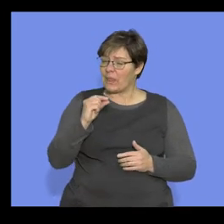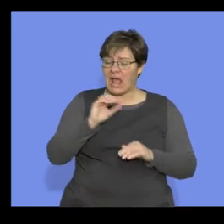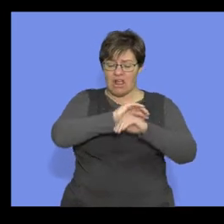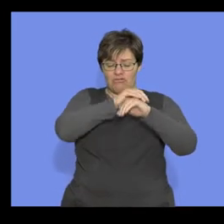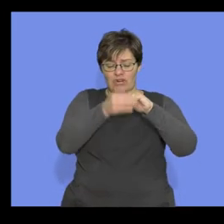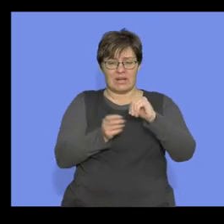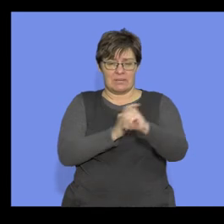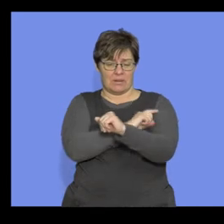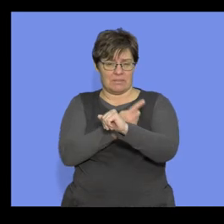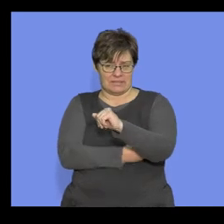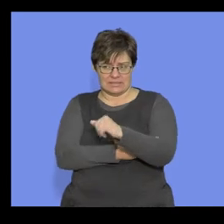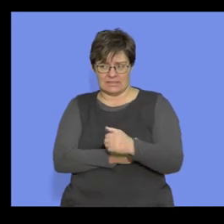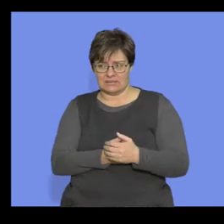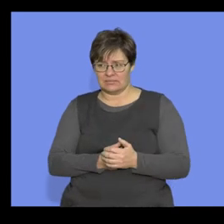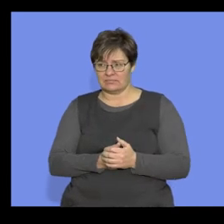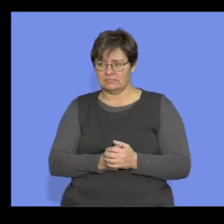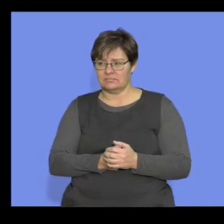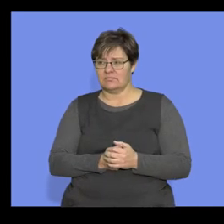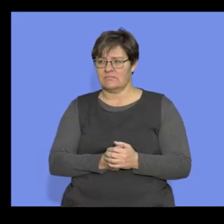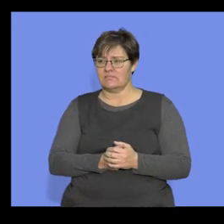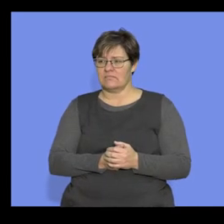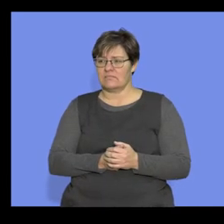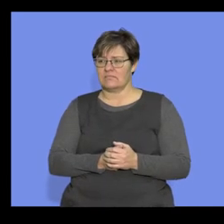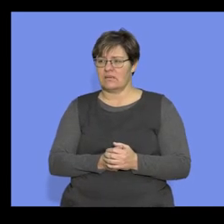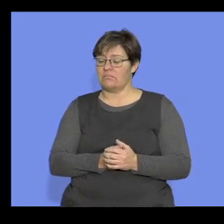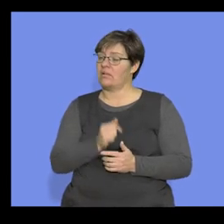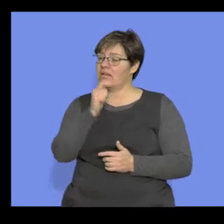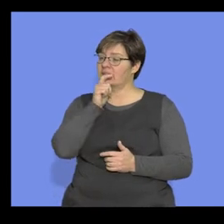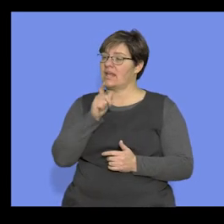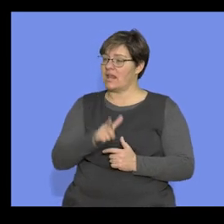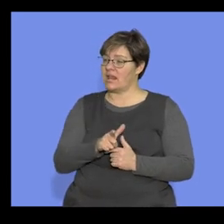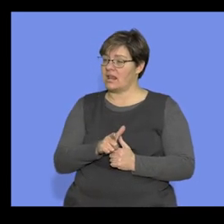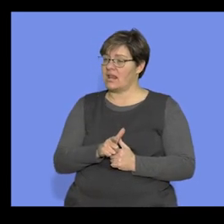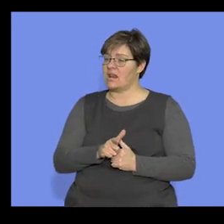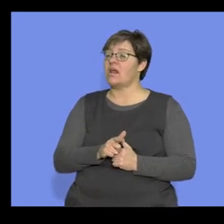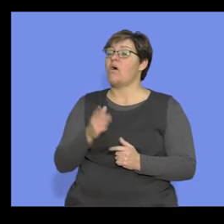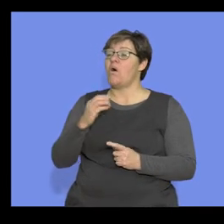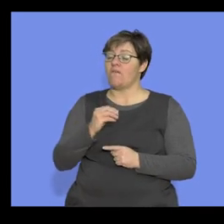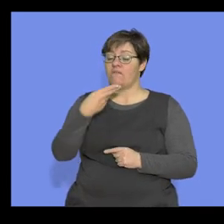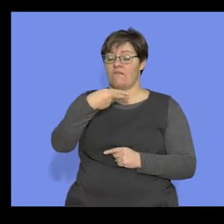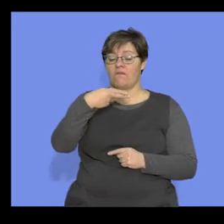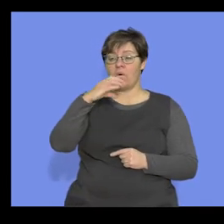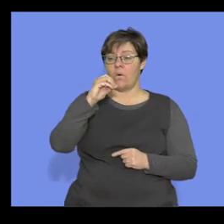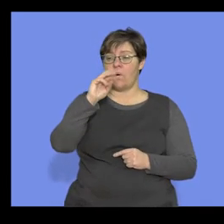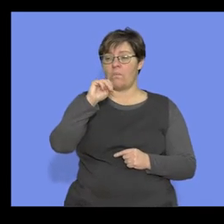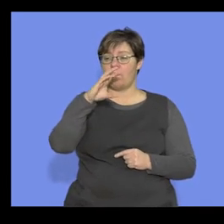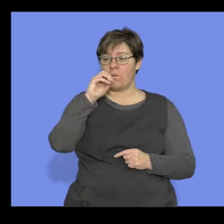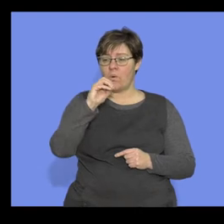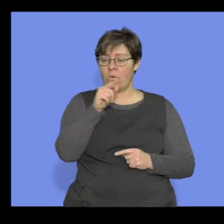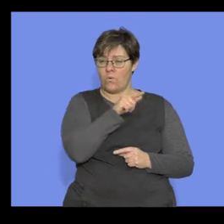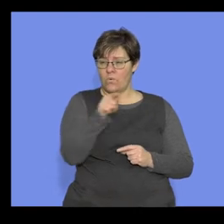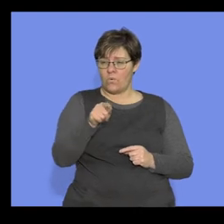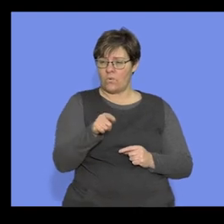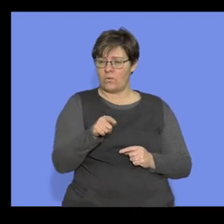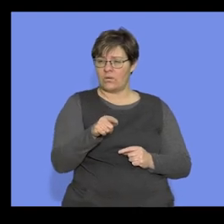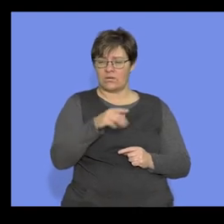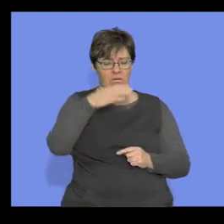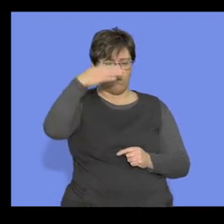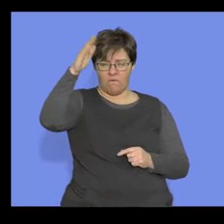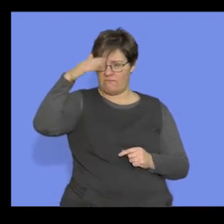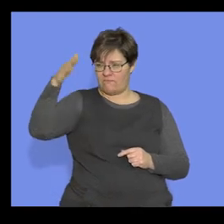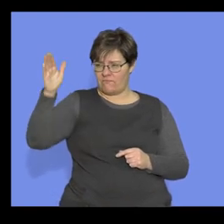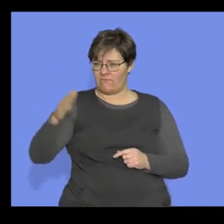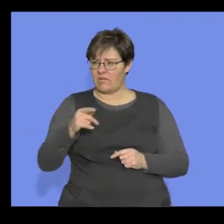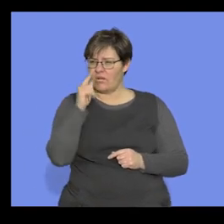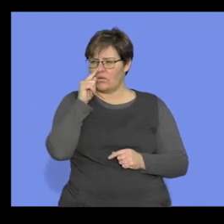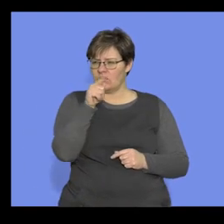give the smallest cranial capacity, right? And it does tell you of a homo species. So we